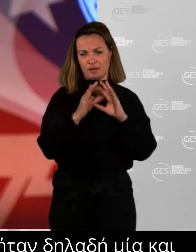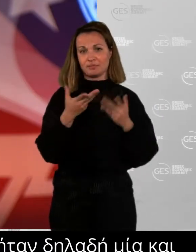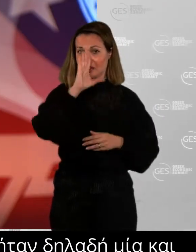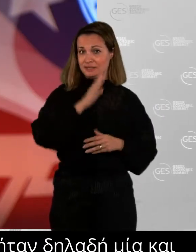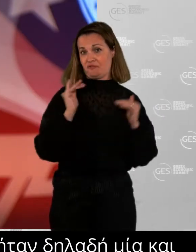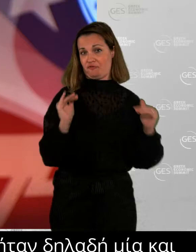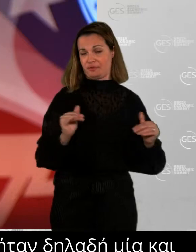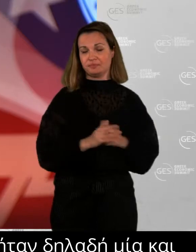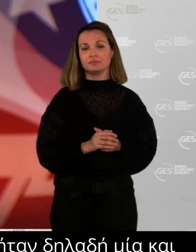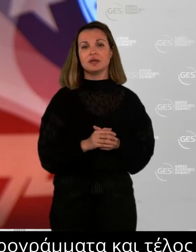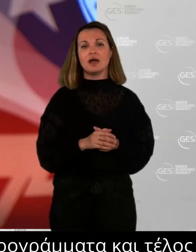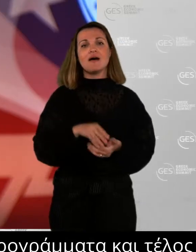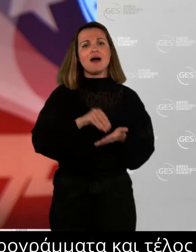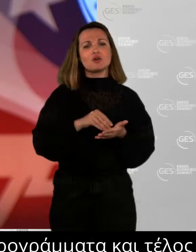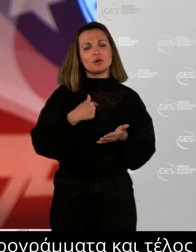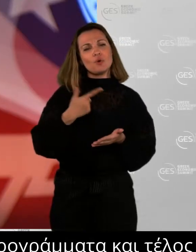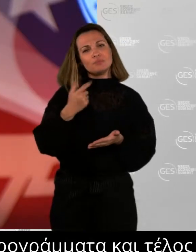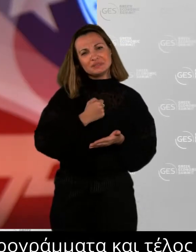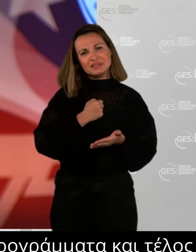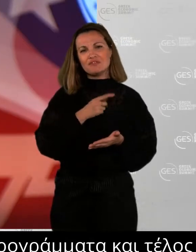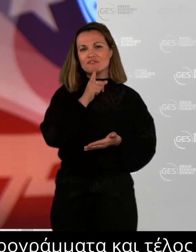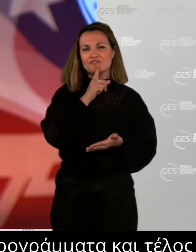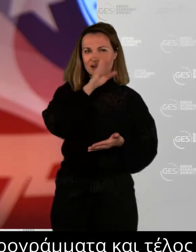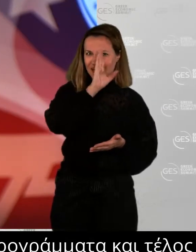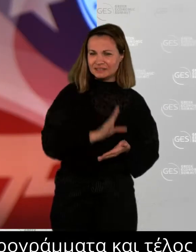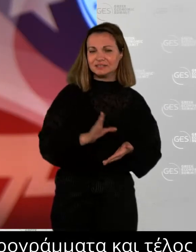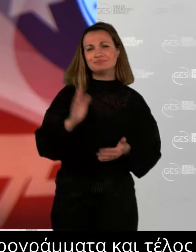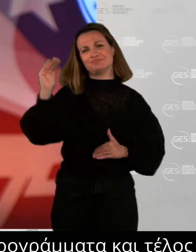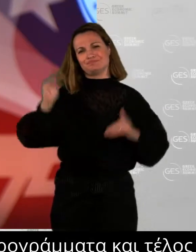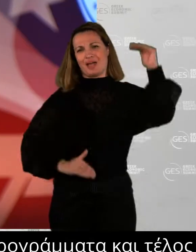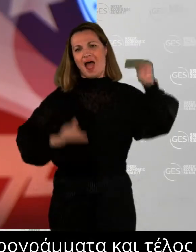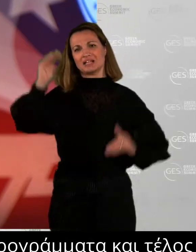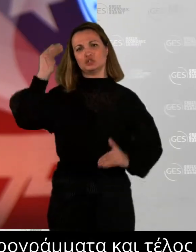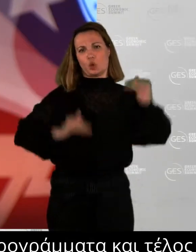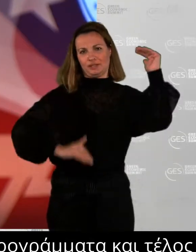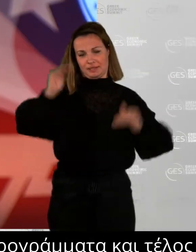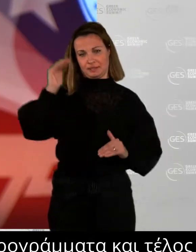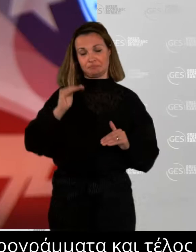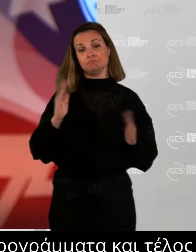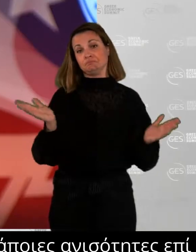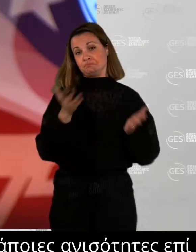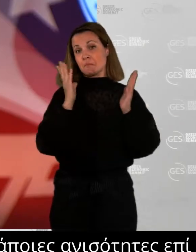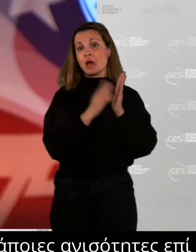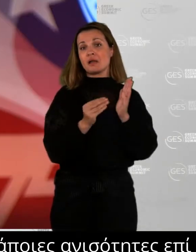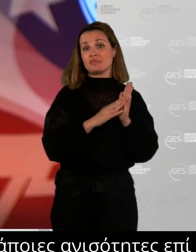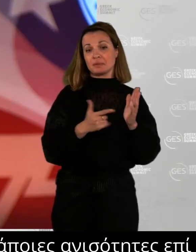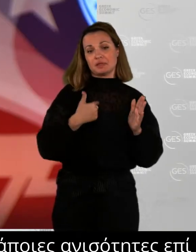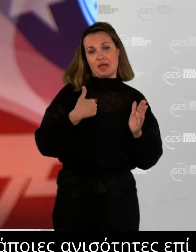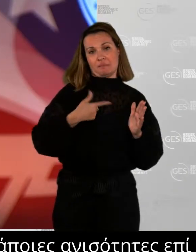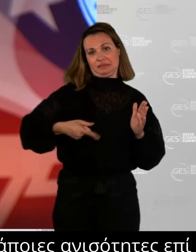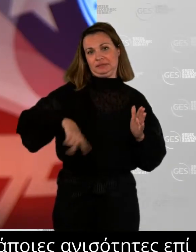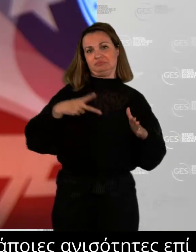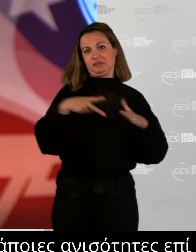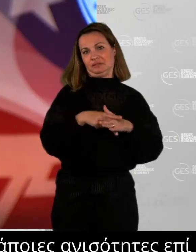some inequities. For example, we are a retail bank. That means that we have branches all over Greece and the people,